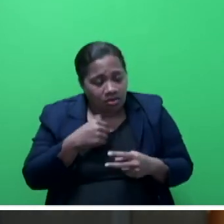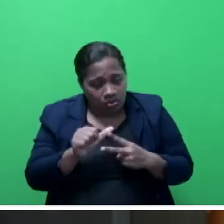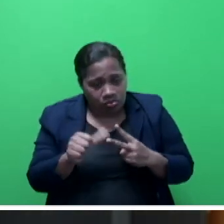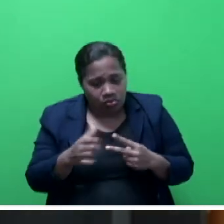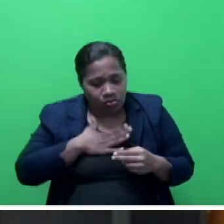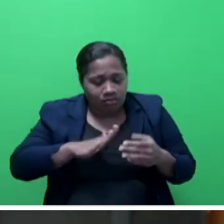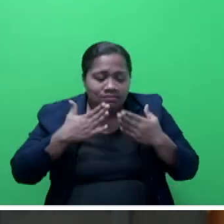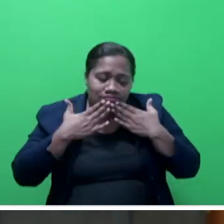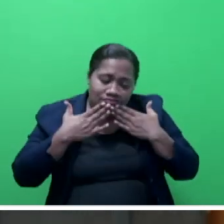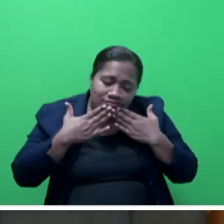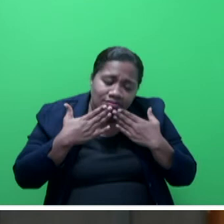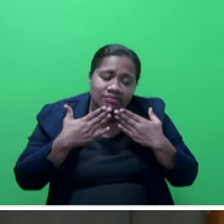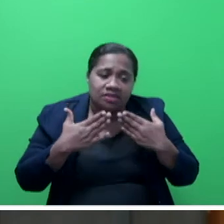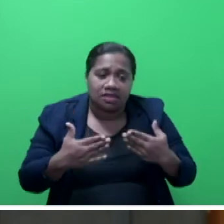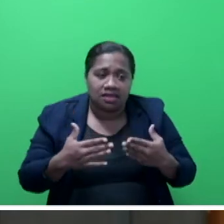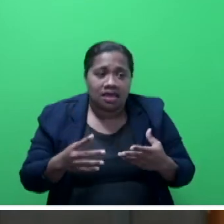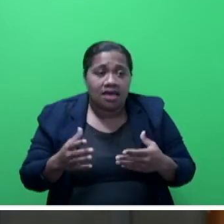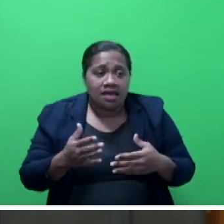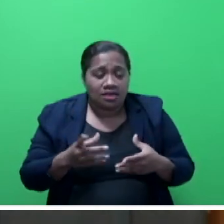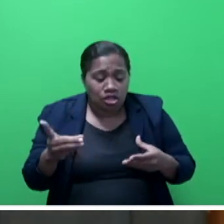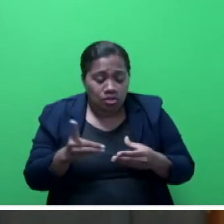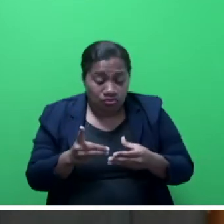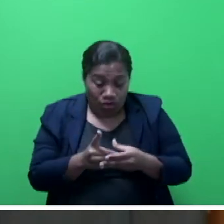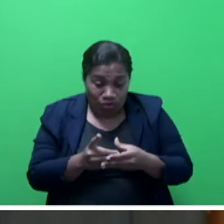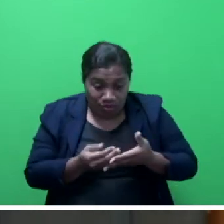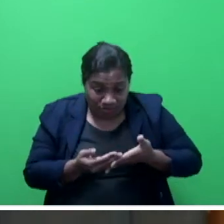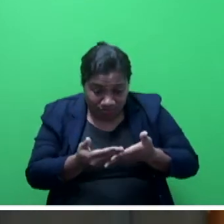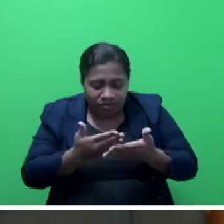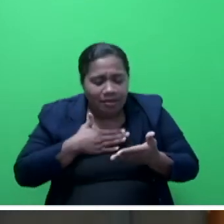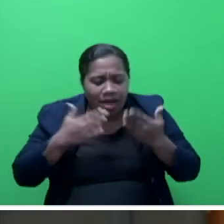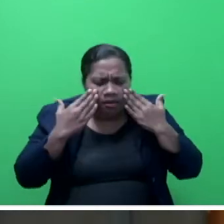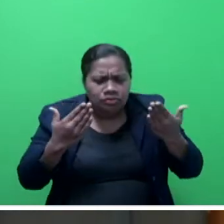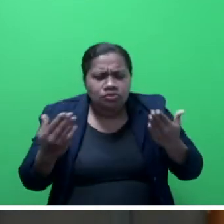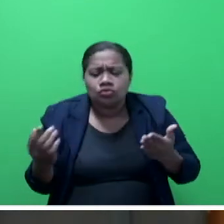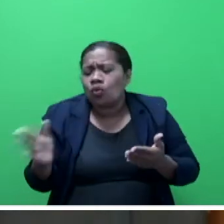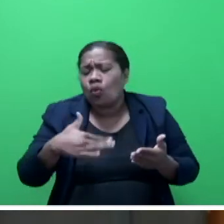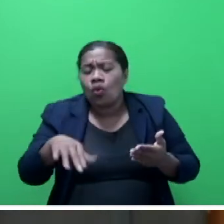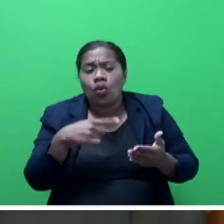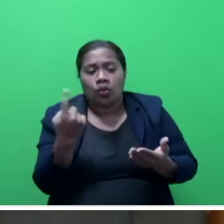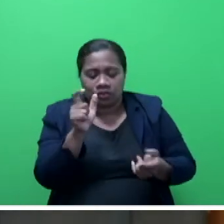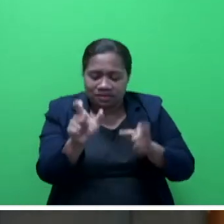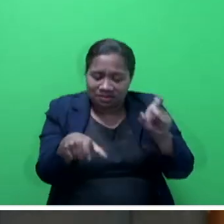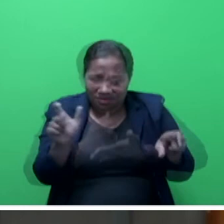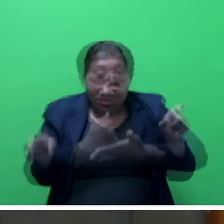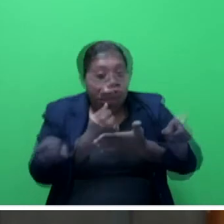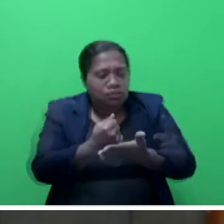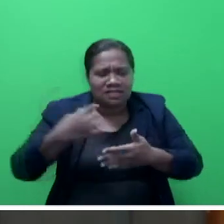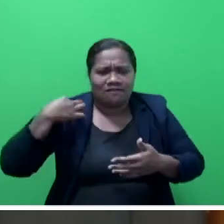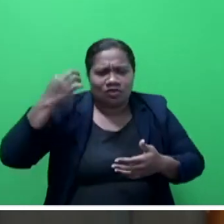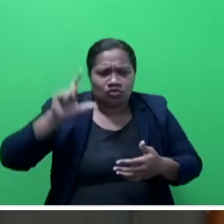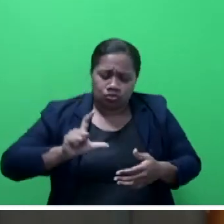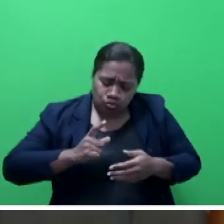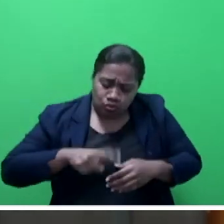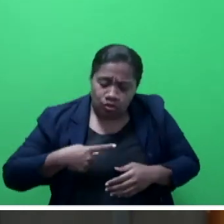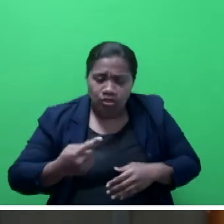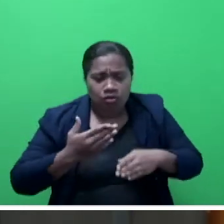thank and document my appreciation to all the stakeholders, and in particular, the sponsors and officials who work